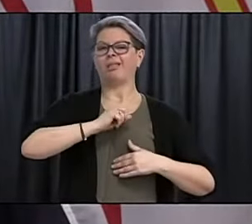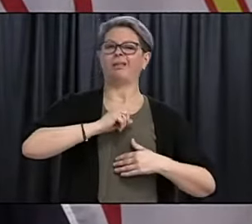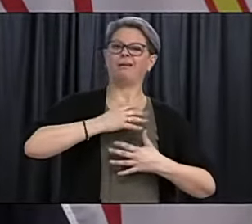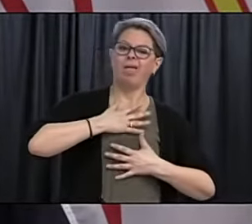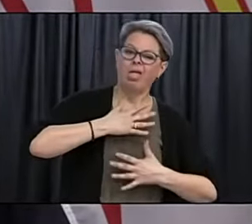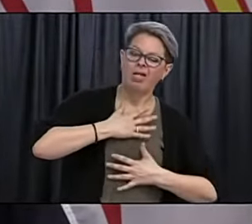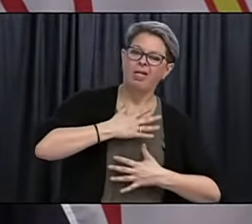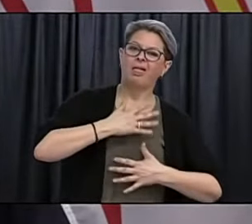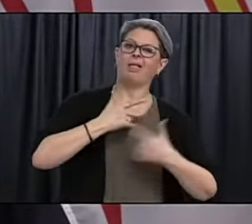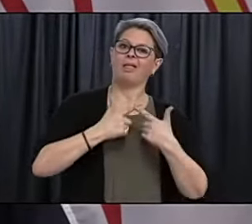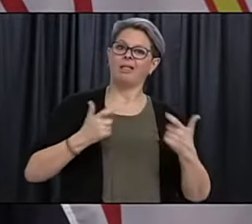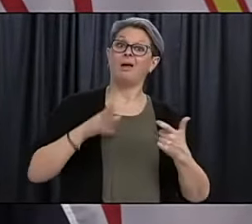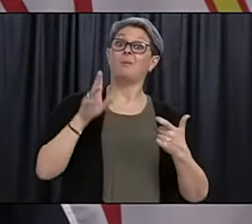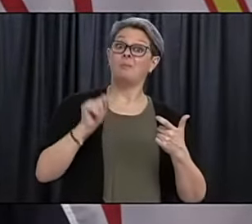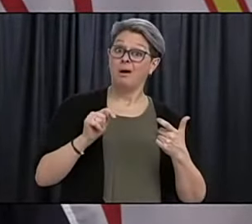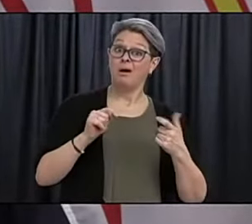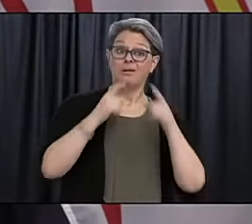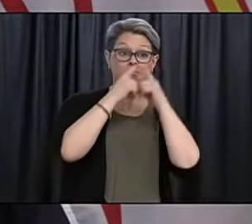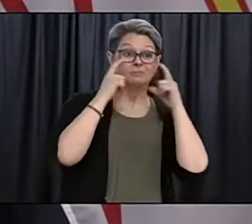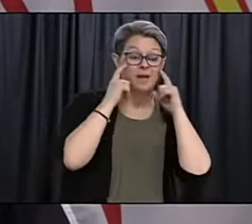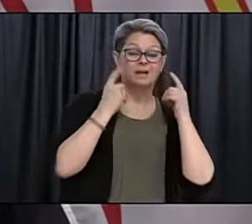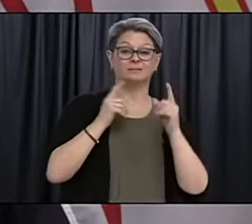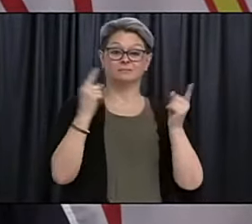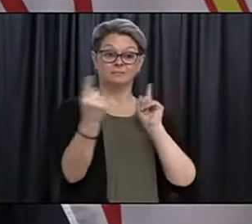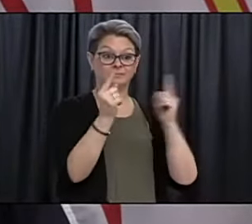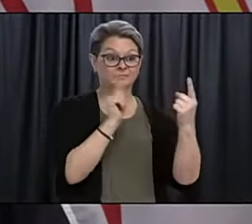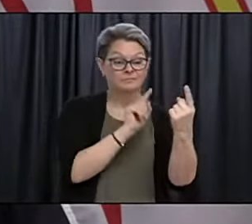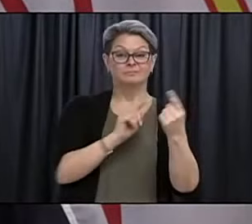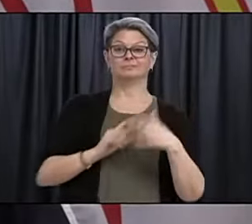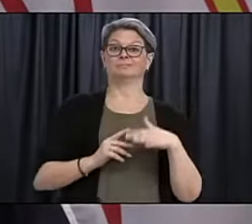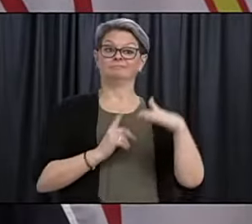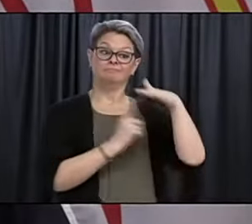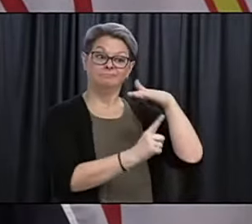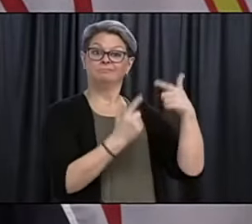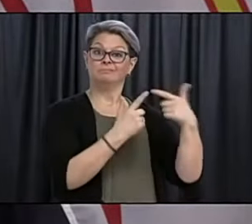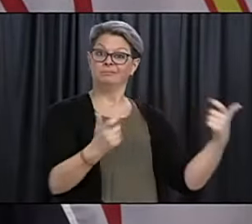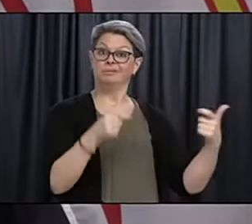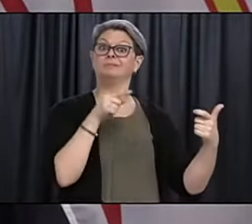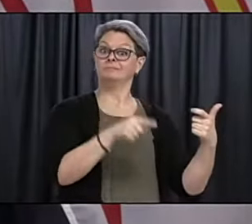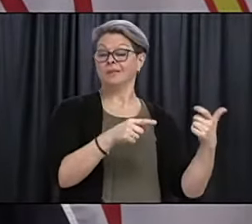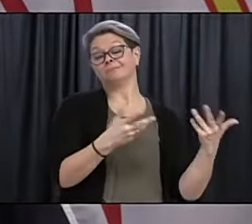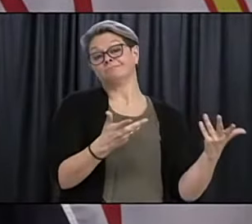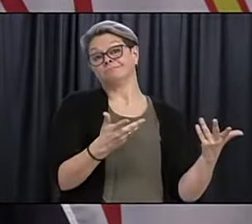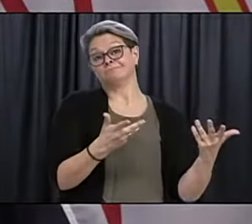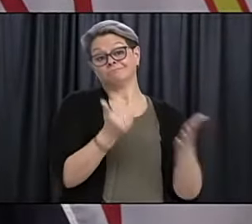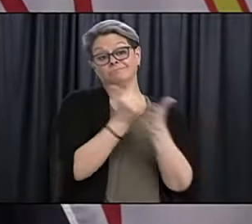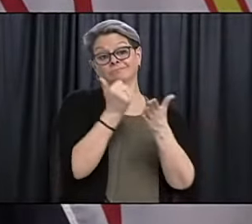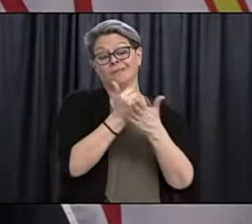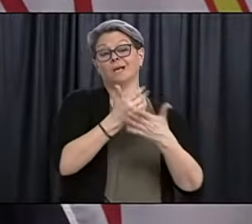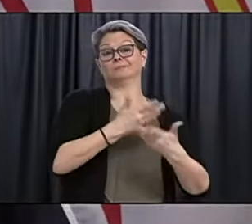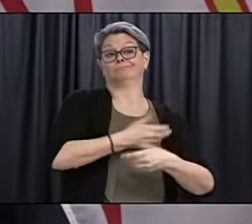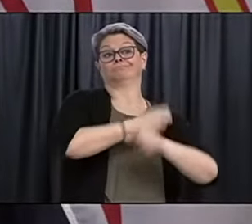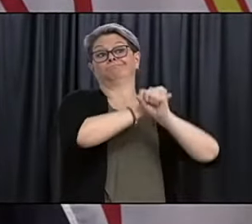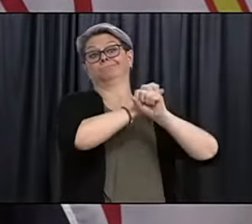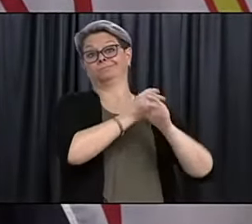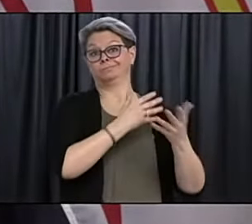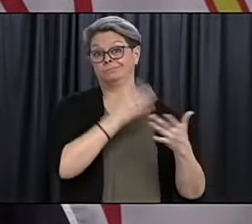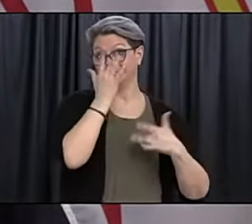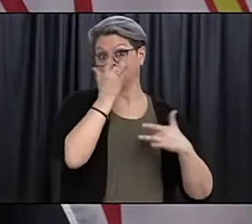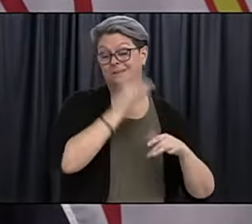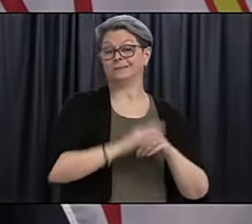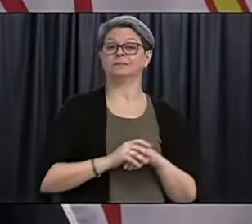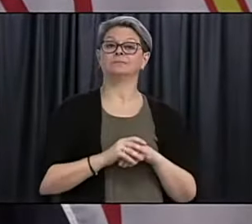in place, um, that work for COVID also work for all of those respiratory diseases, uh, with regard to sexually transmitted and bloodborne